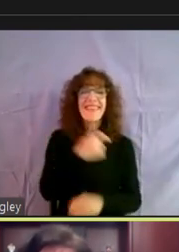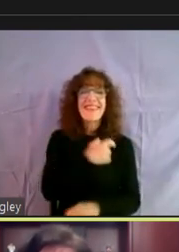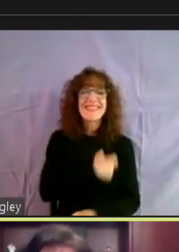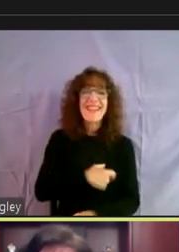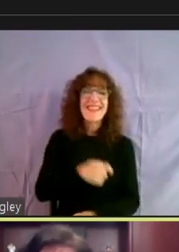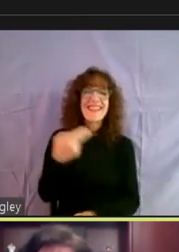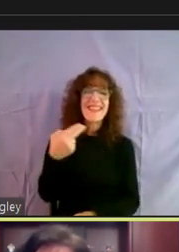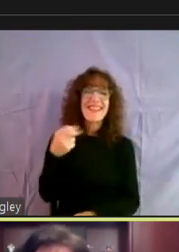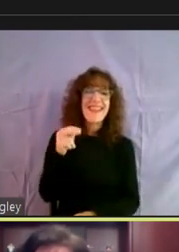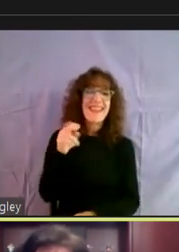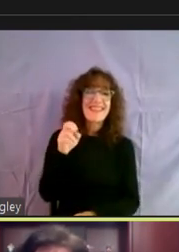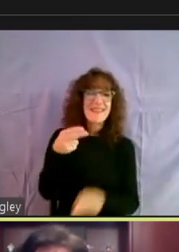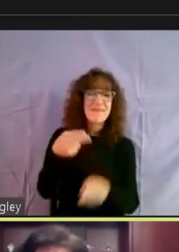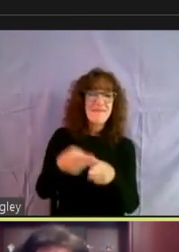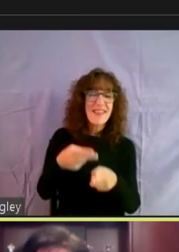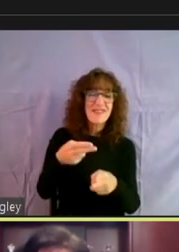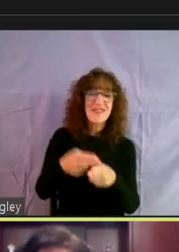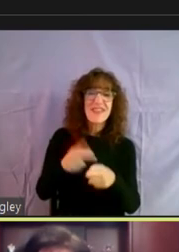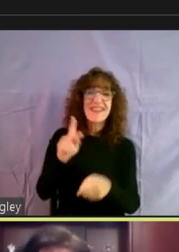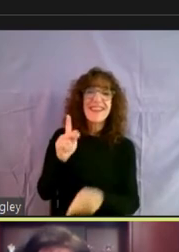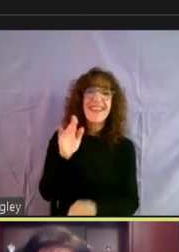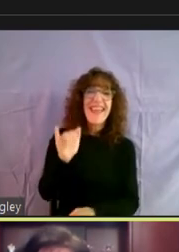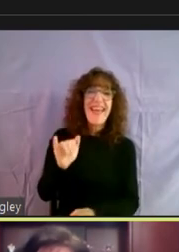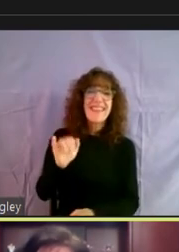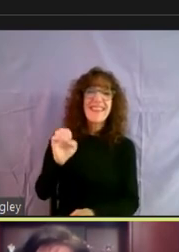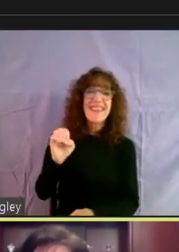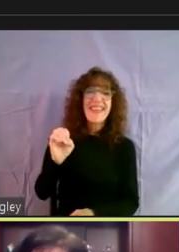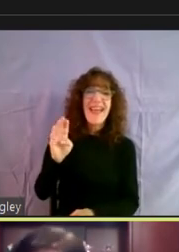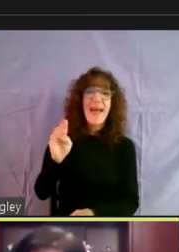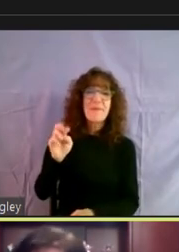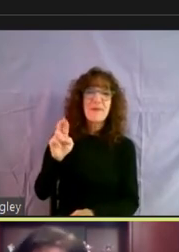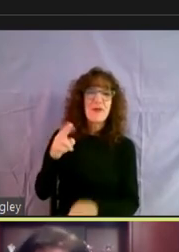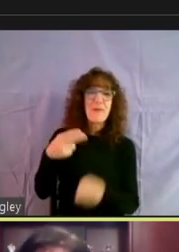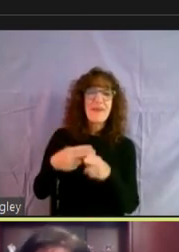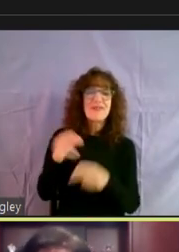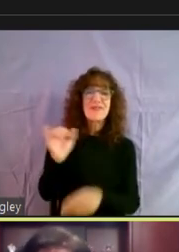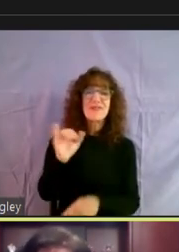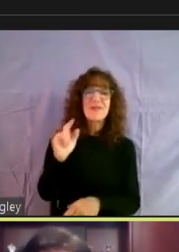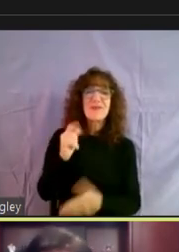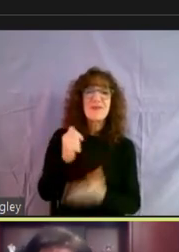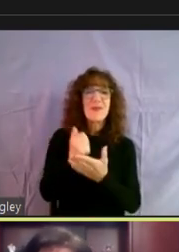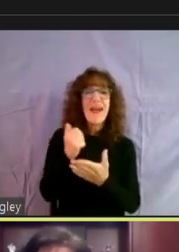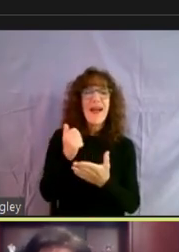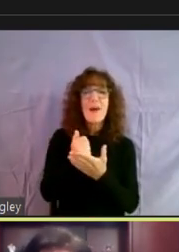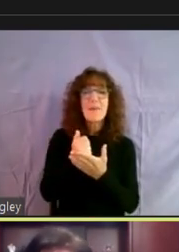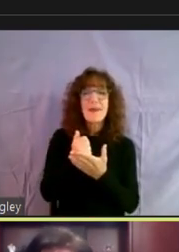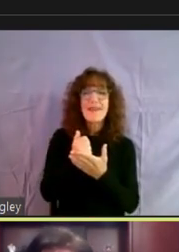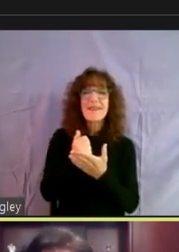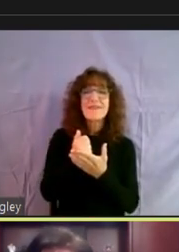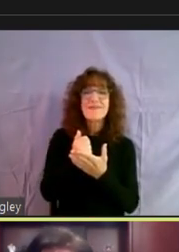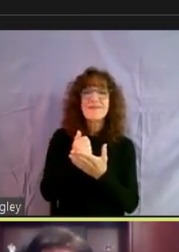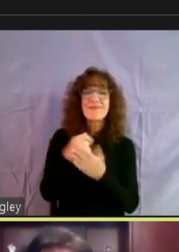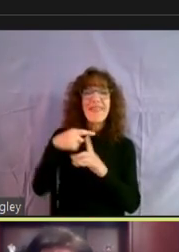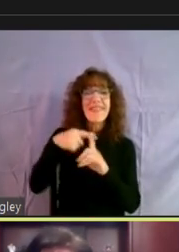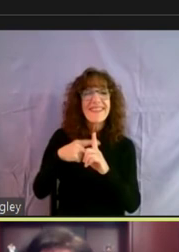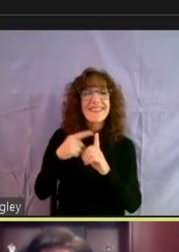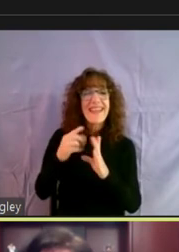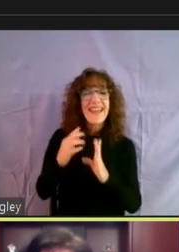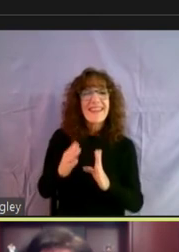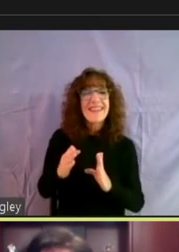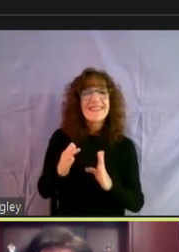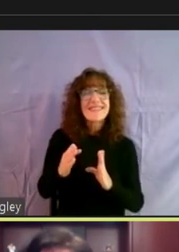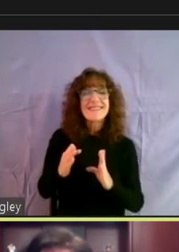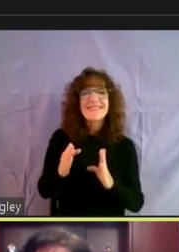touched on this and Kathy Ebner also touched on this. We were, we're helping, definitely helping the tenants, but you know,